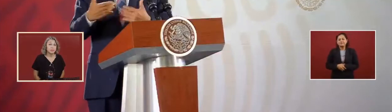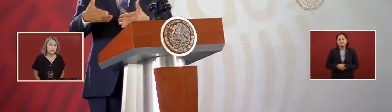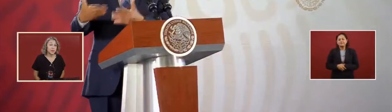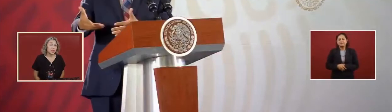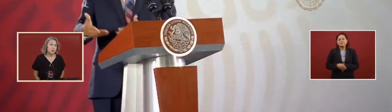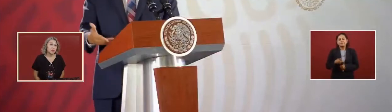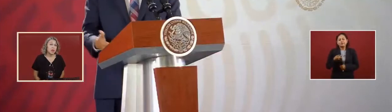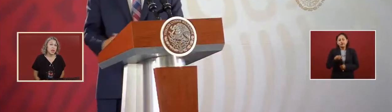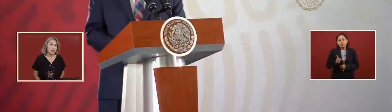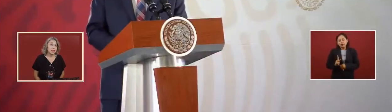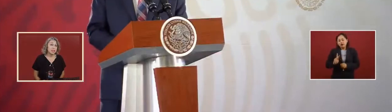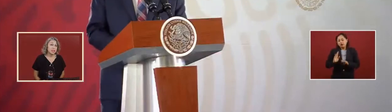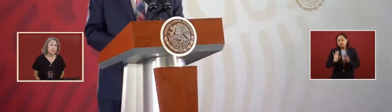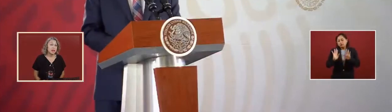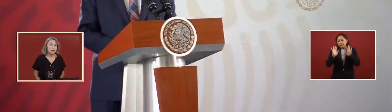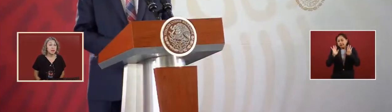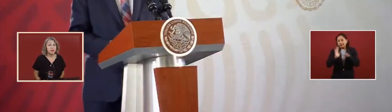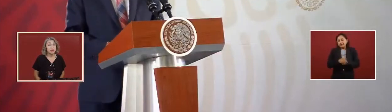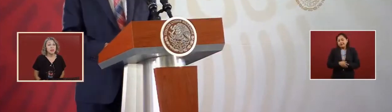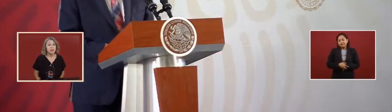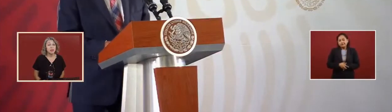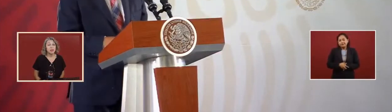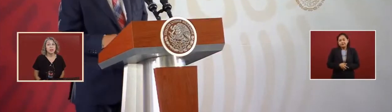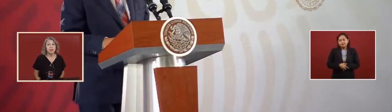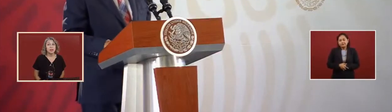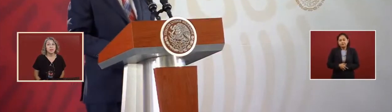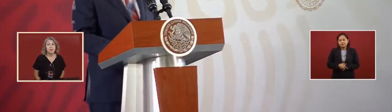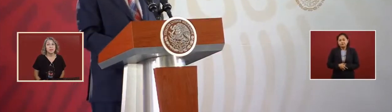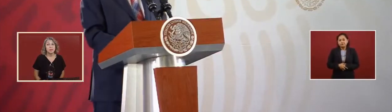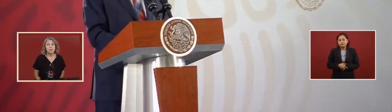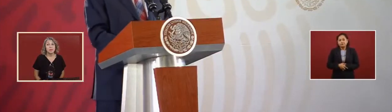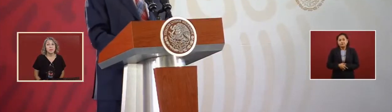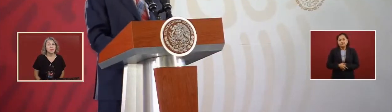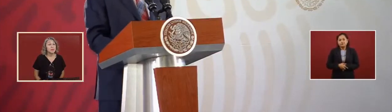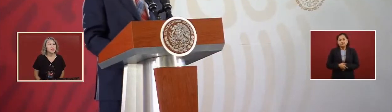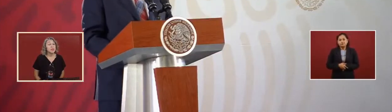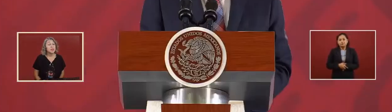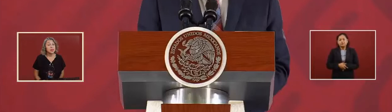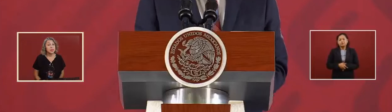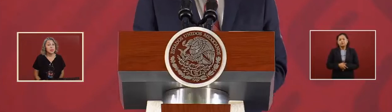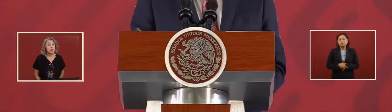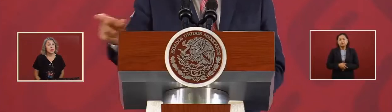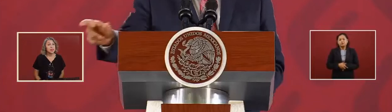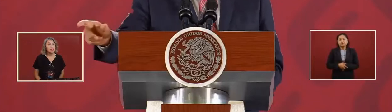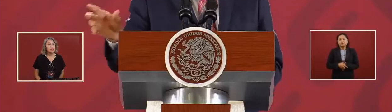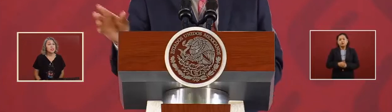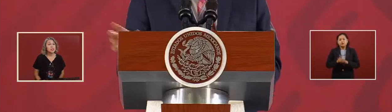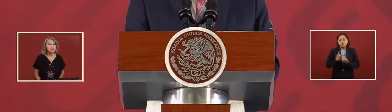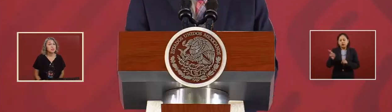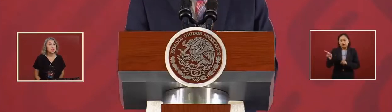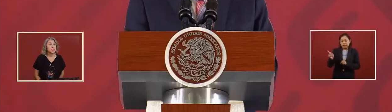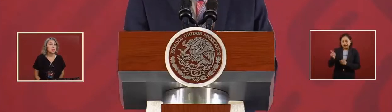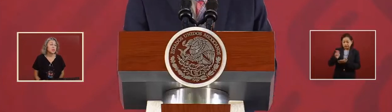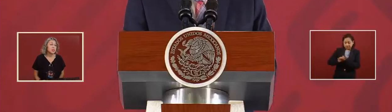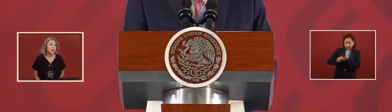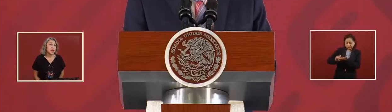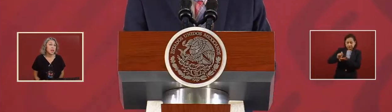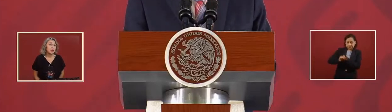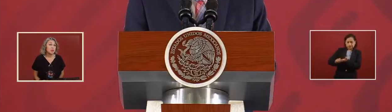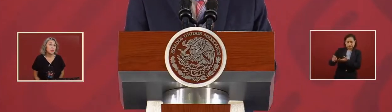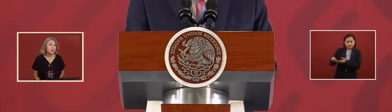that the expression was not adequate. It was one word,